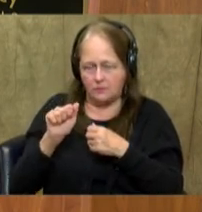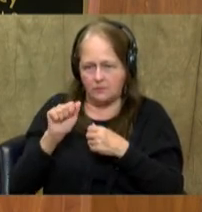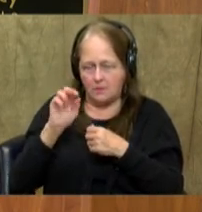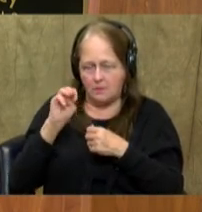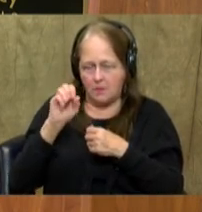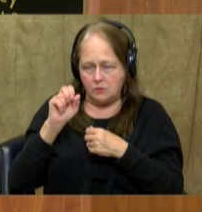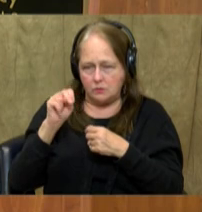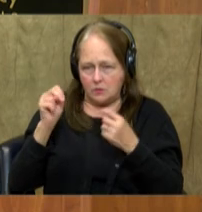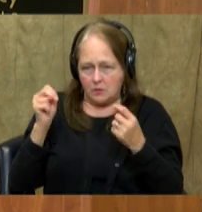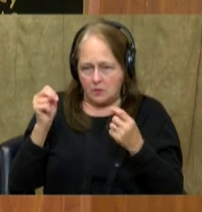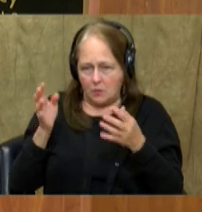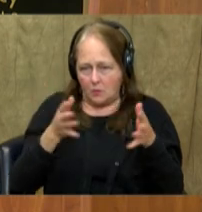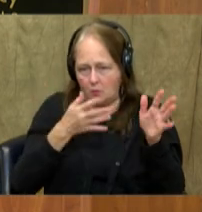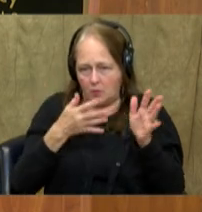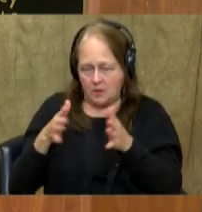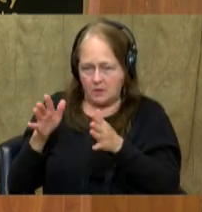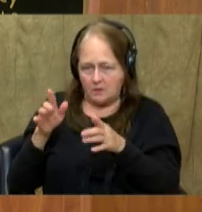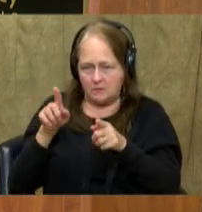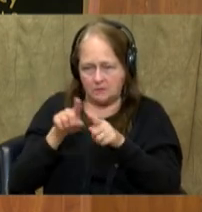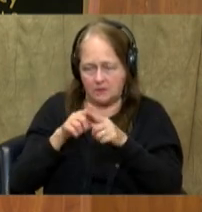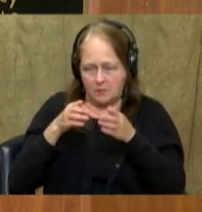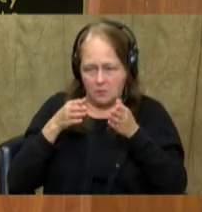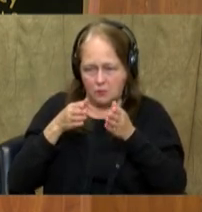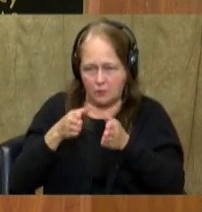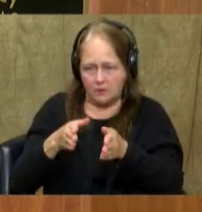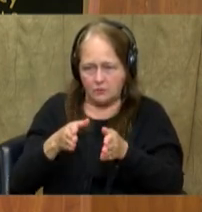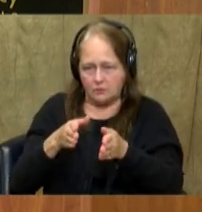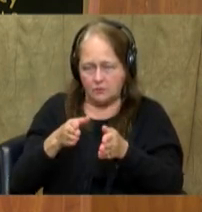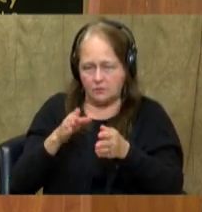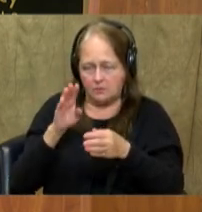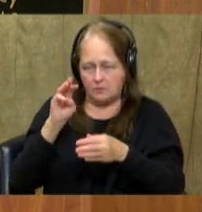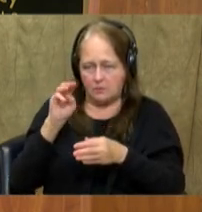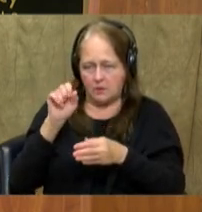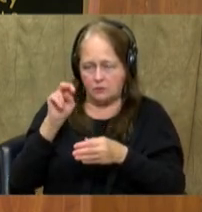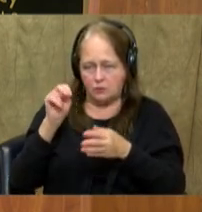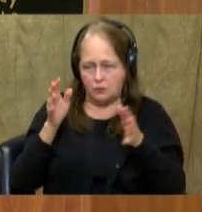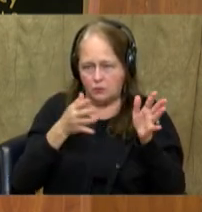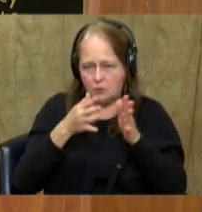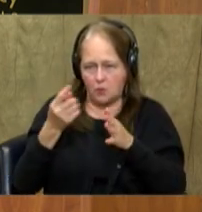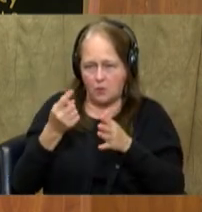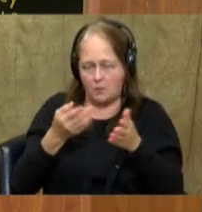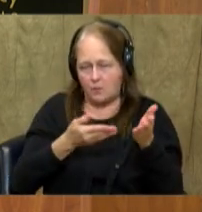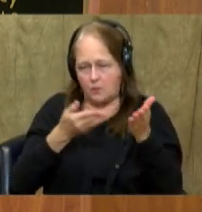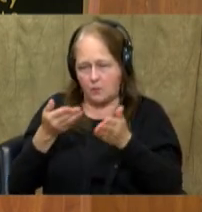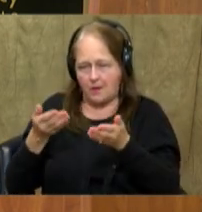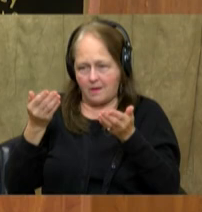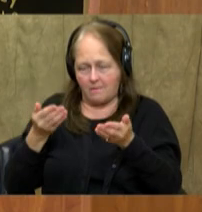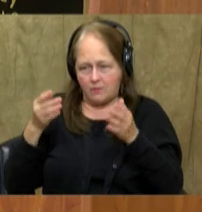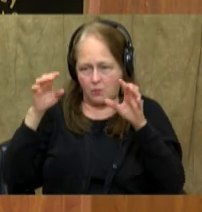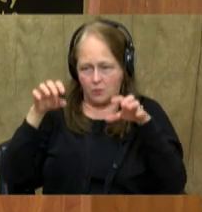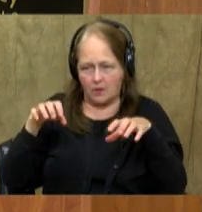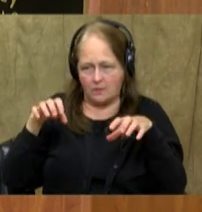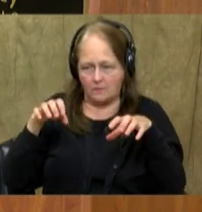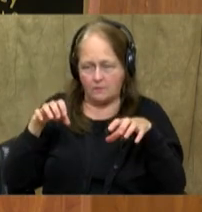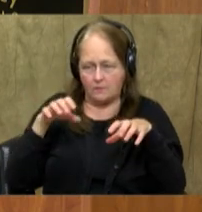Monsoon winds always blow in the same direction. Monsoon winds always bring heavy rainfall.